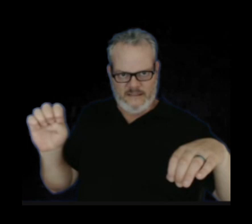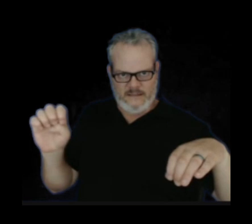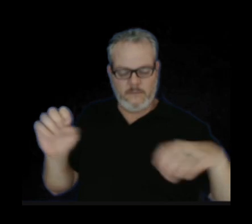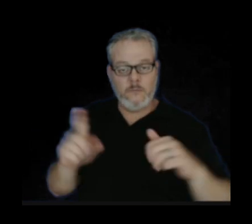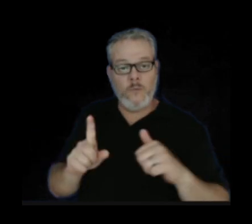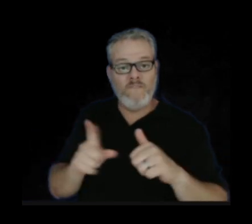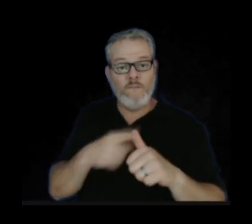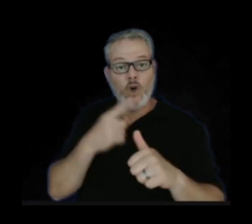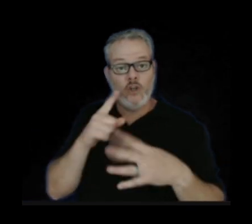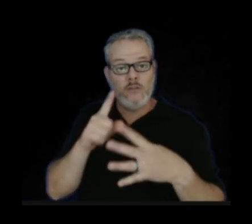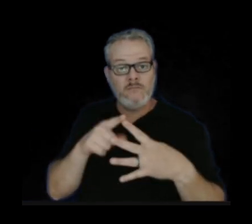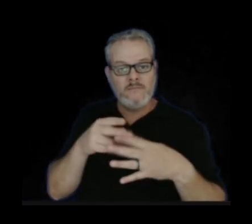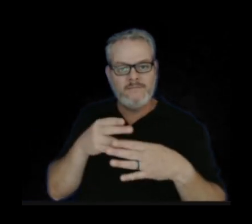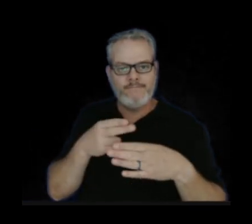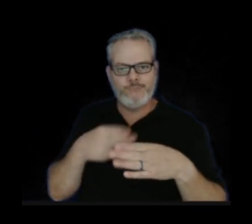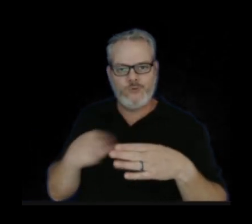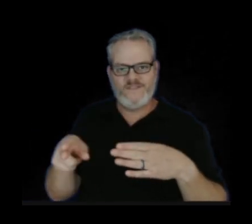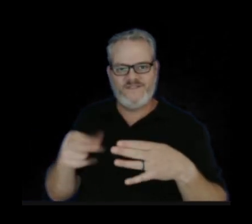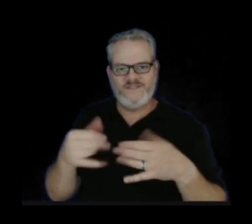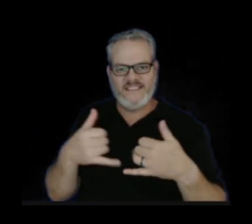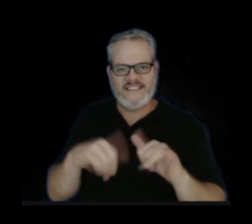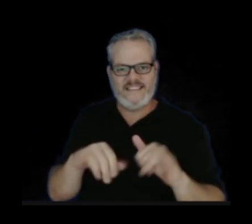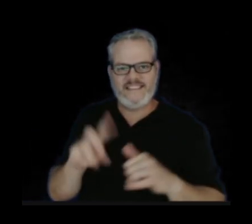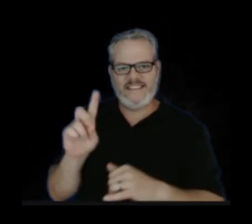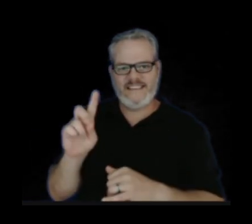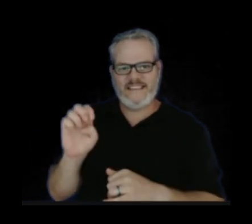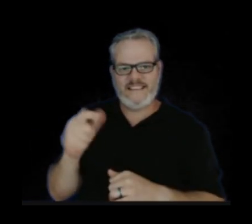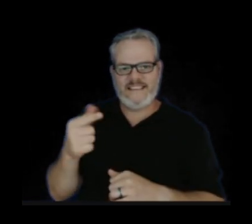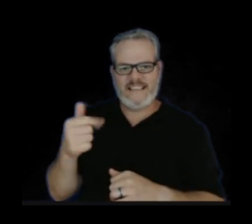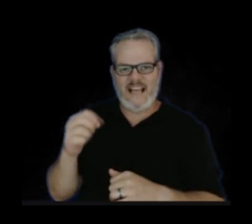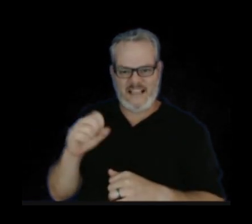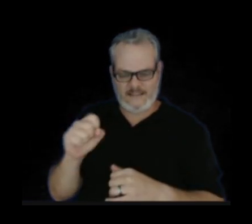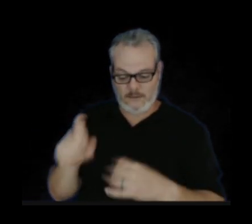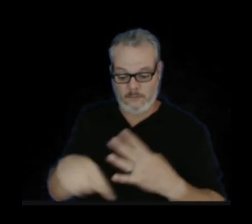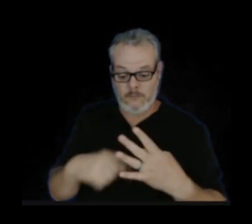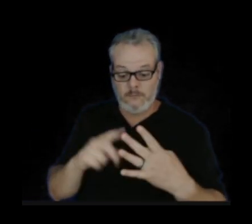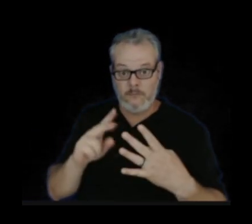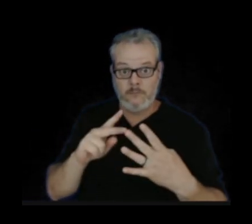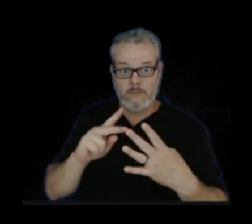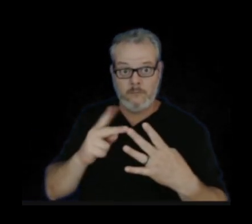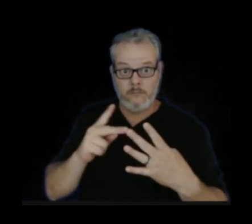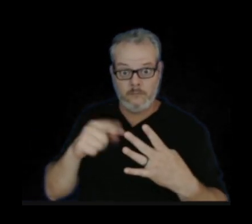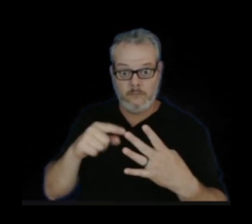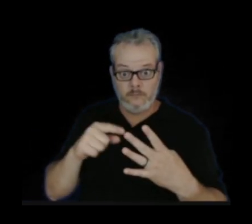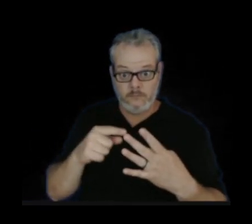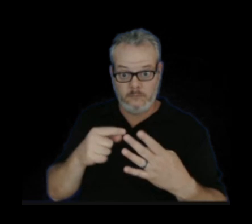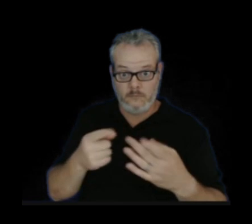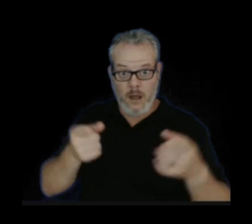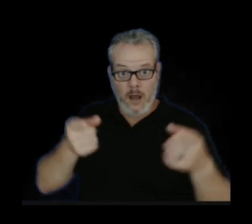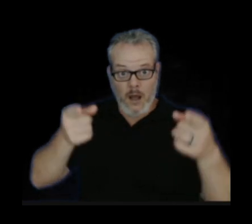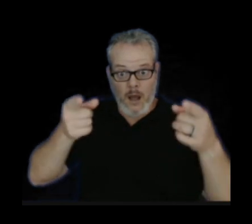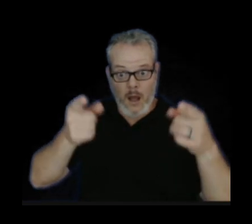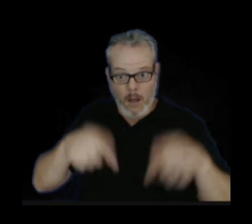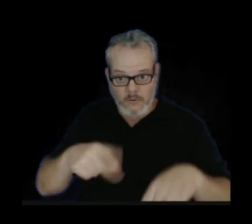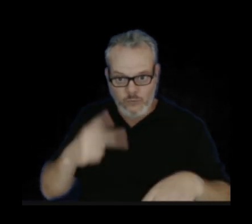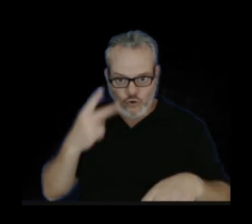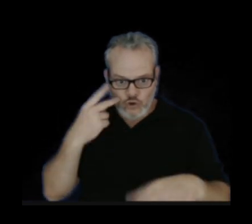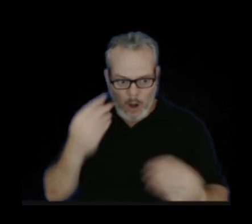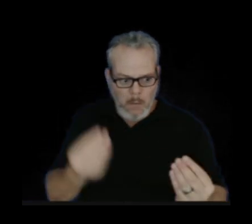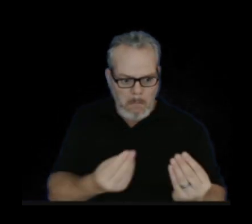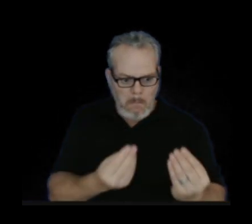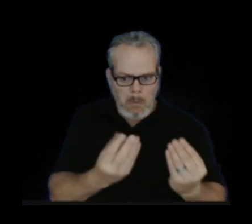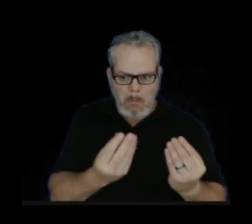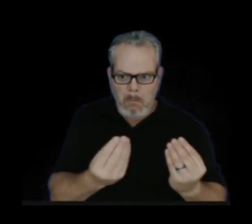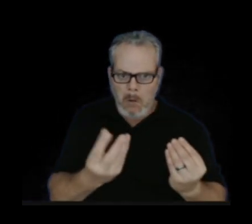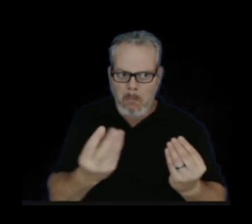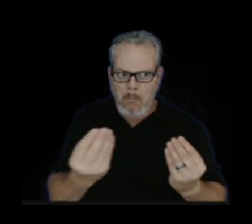and was still degassing. When we saw the second phase emerge and reactivate with lava flows from